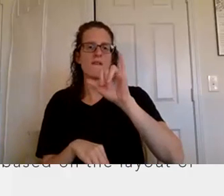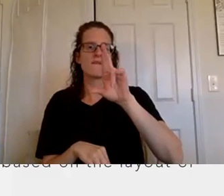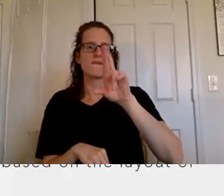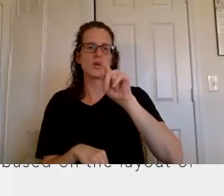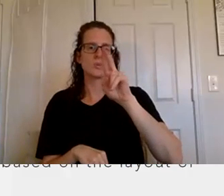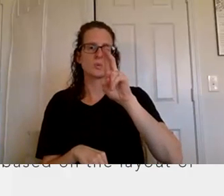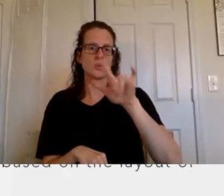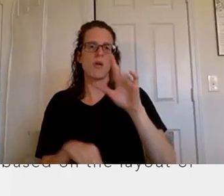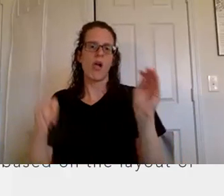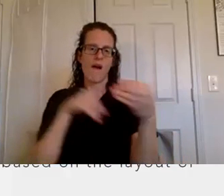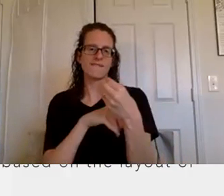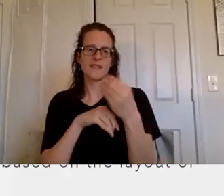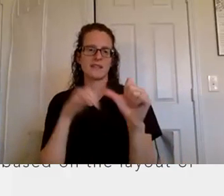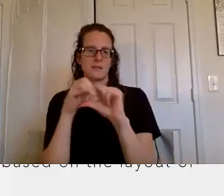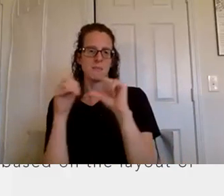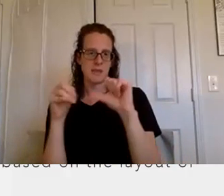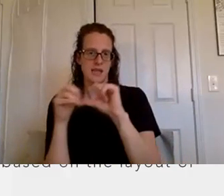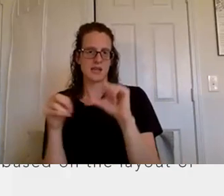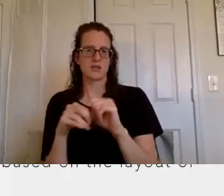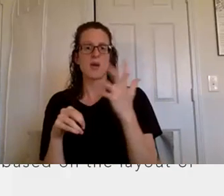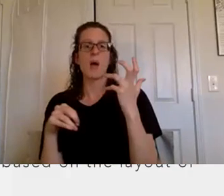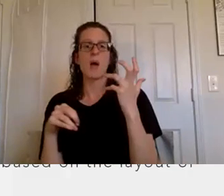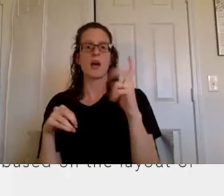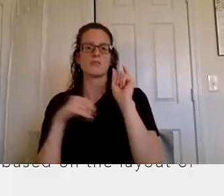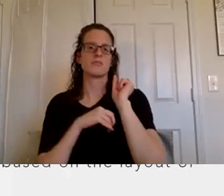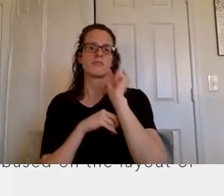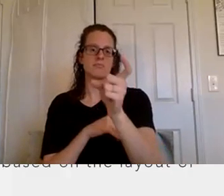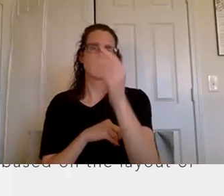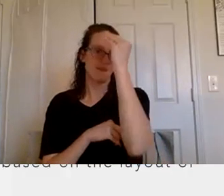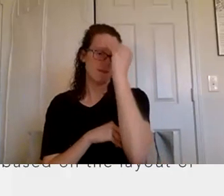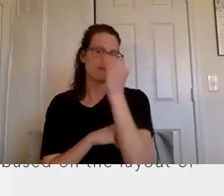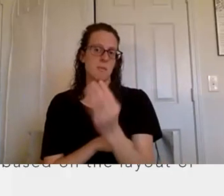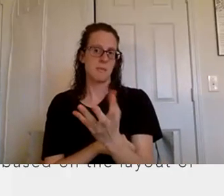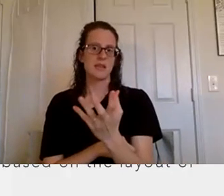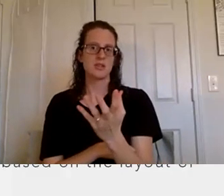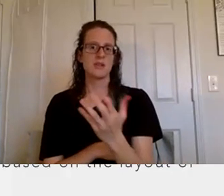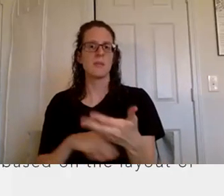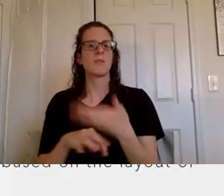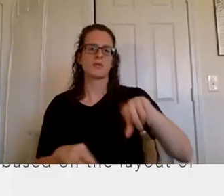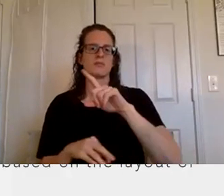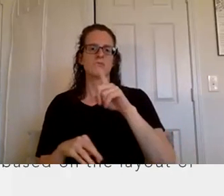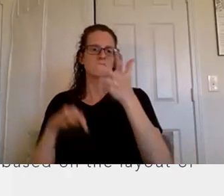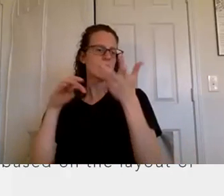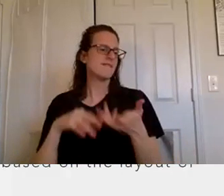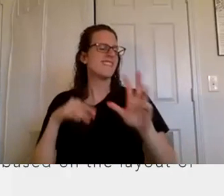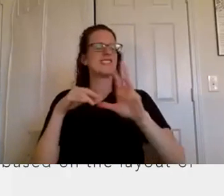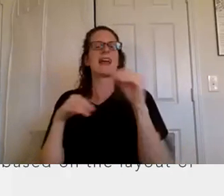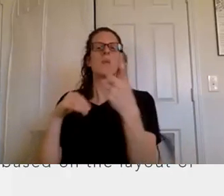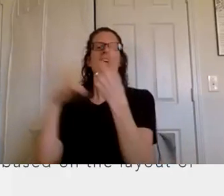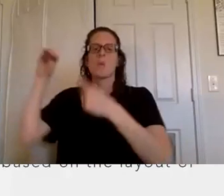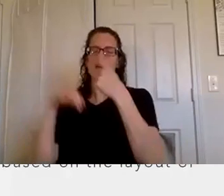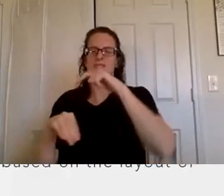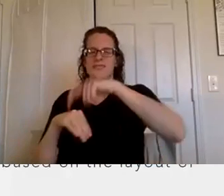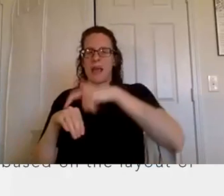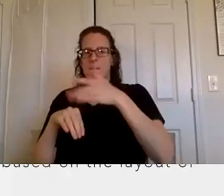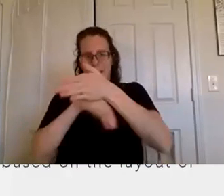we want to give you some information okay um before you go or before we get a question so but